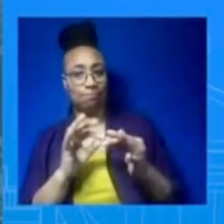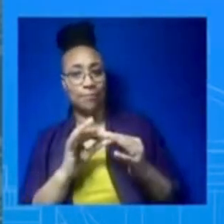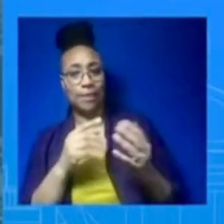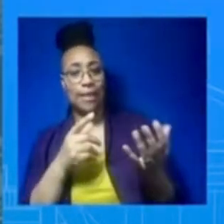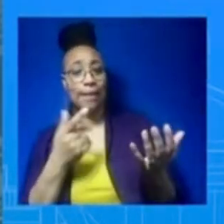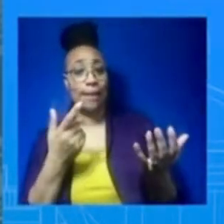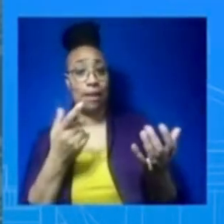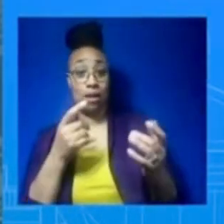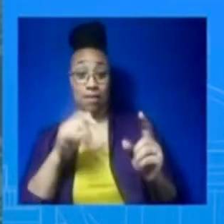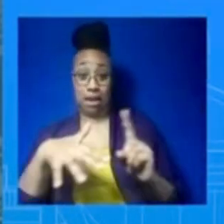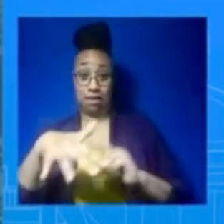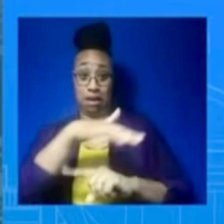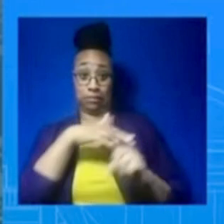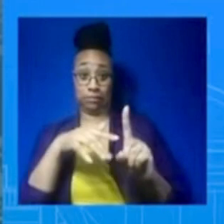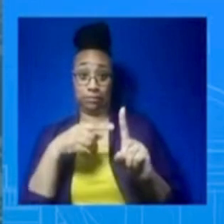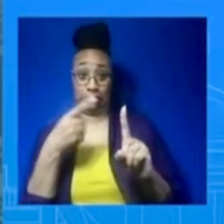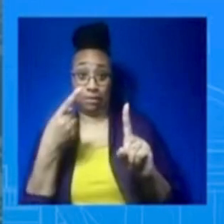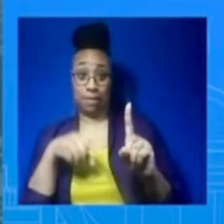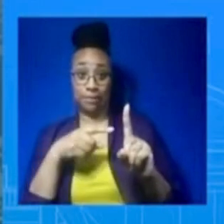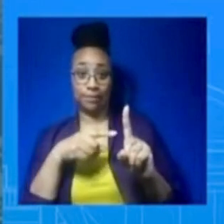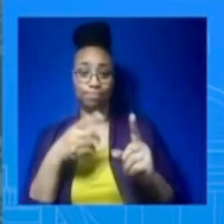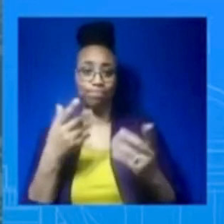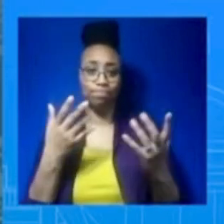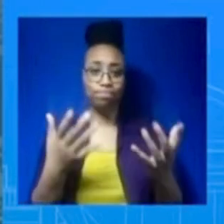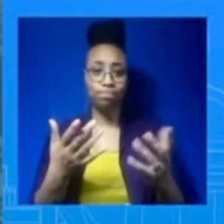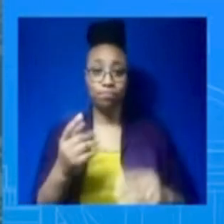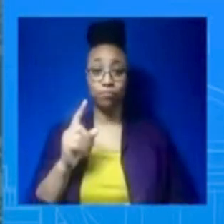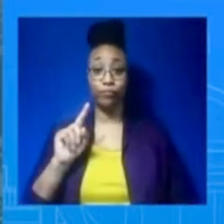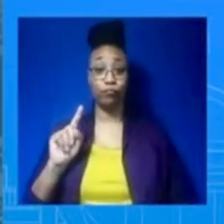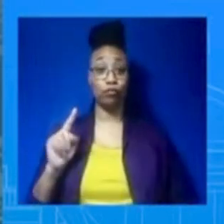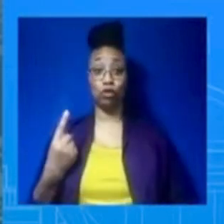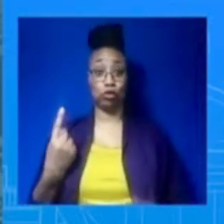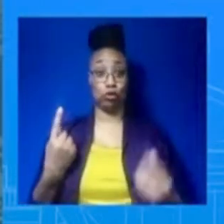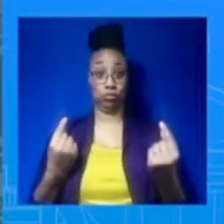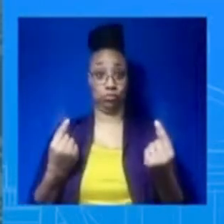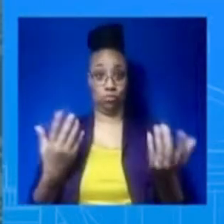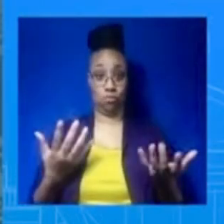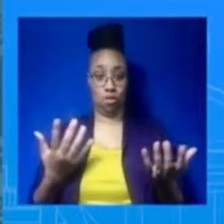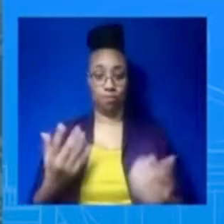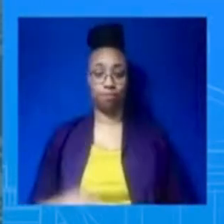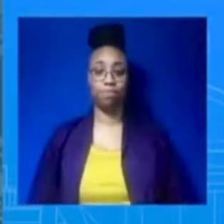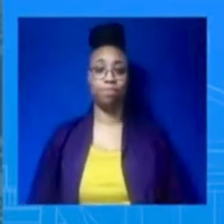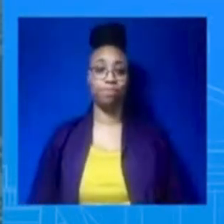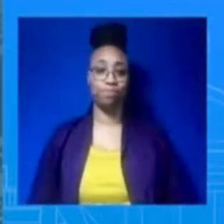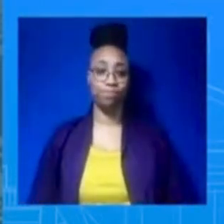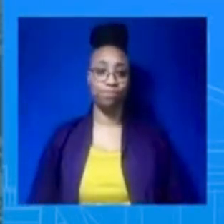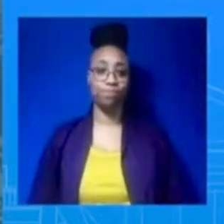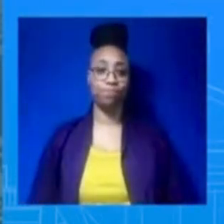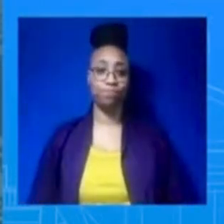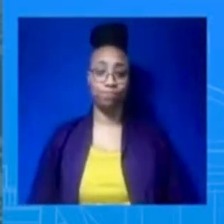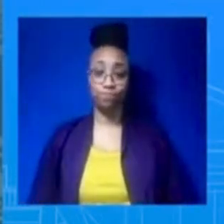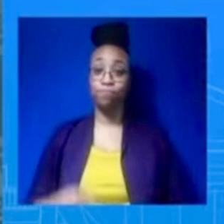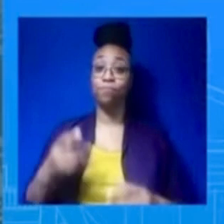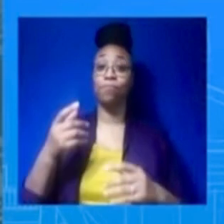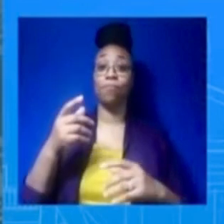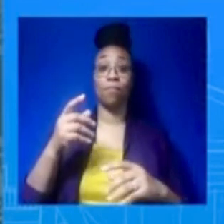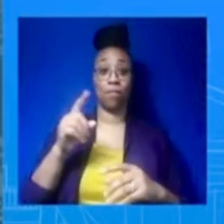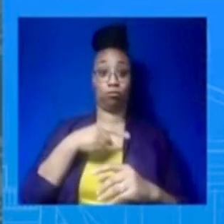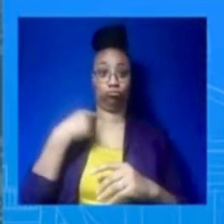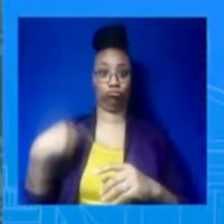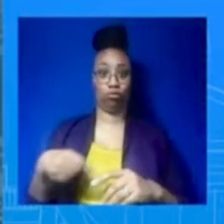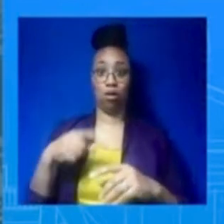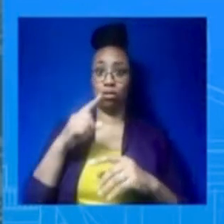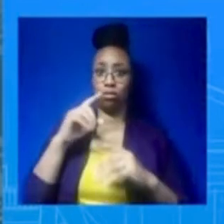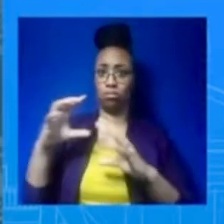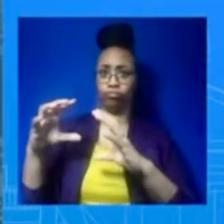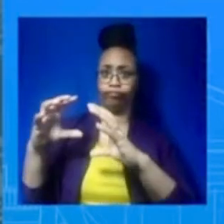and tangible security threat, surveillance threat to the United States in the wake of that. So the military fine-tunes their radar